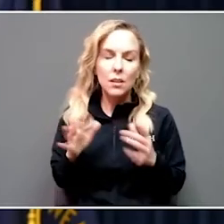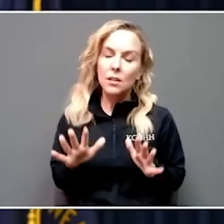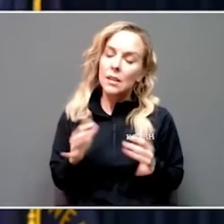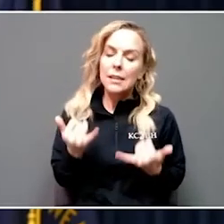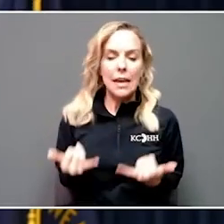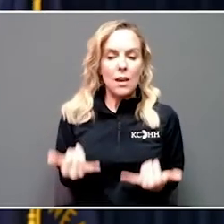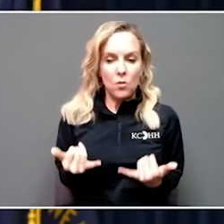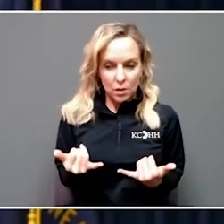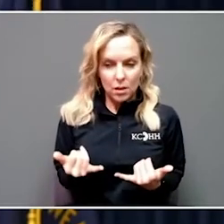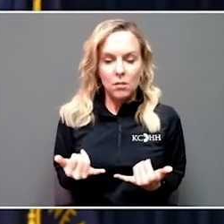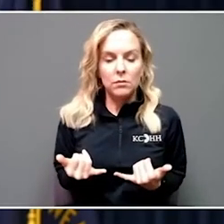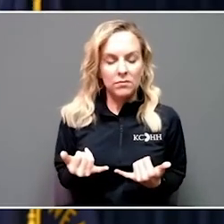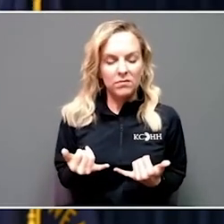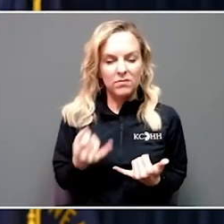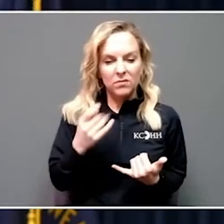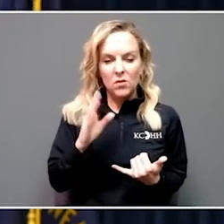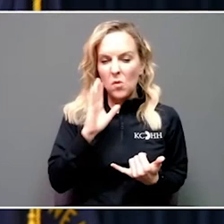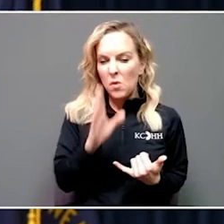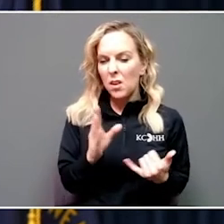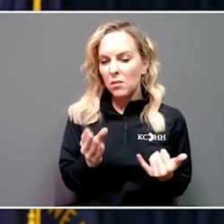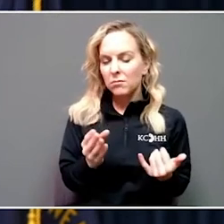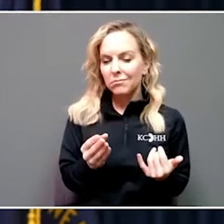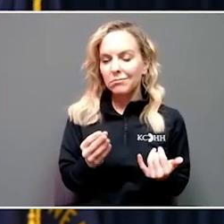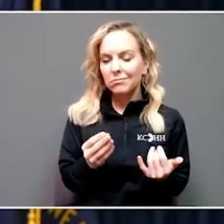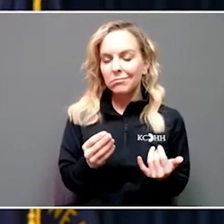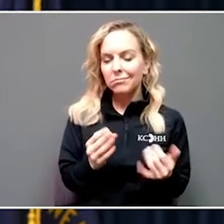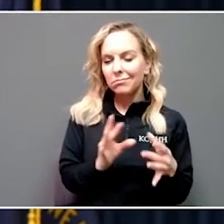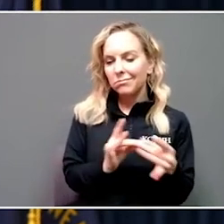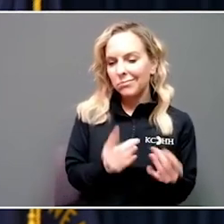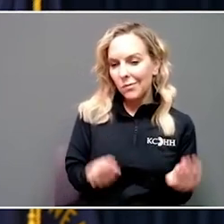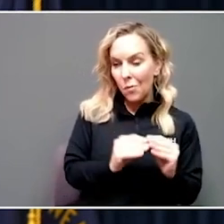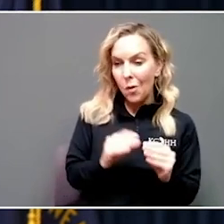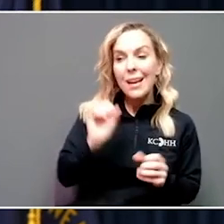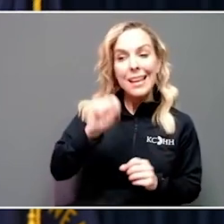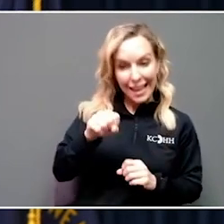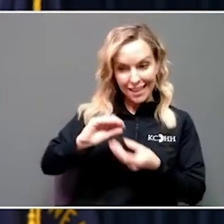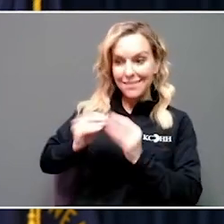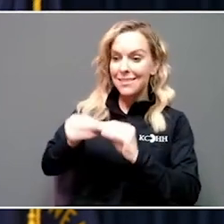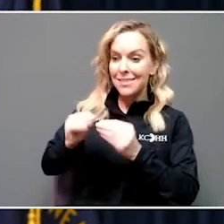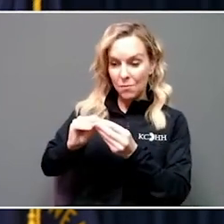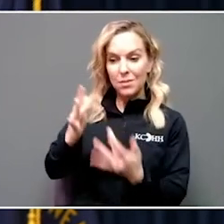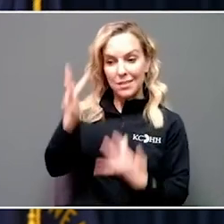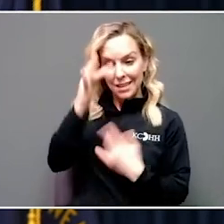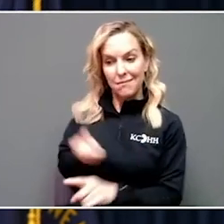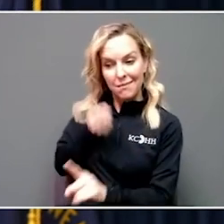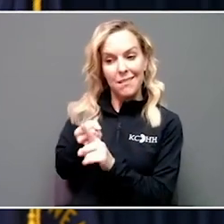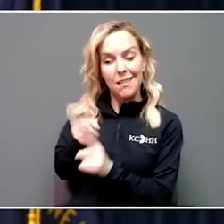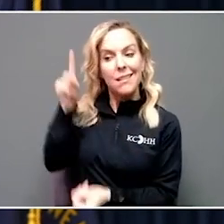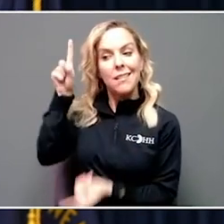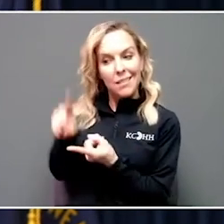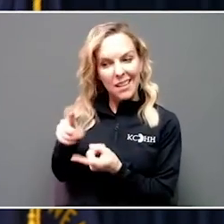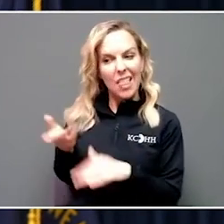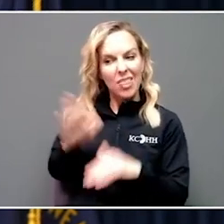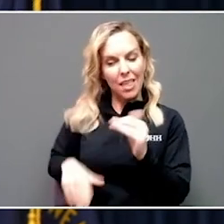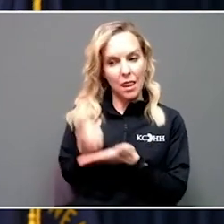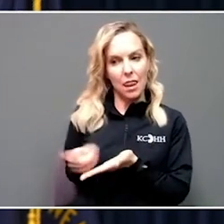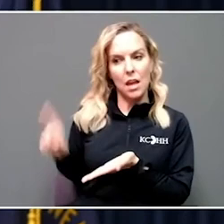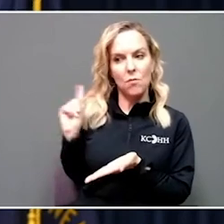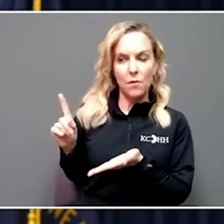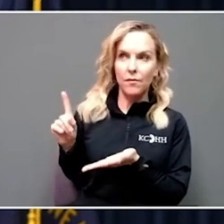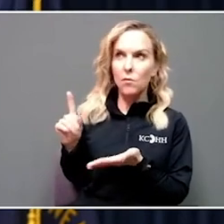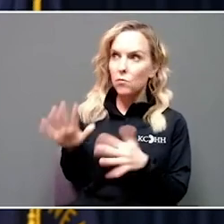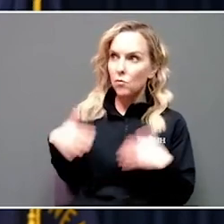Governor Andy Beshear reported Monday that after five weeks of rapid growth, coronavirus cases saw their first decline last week,